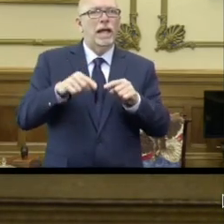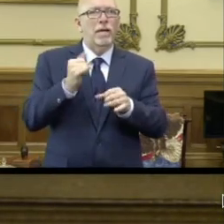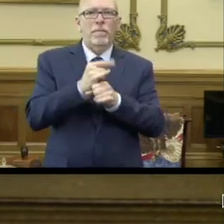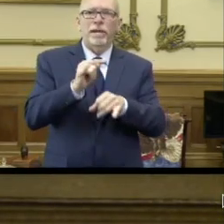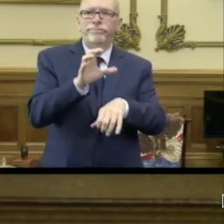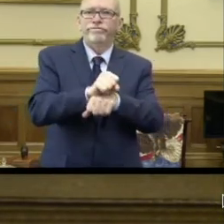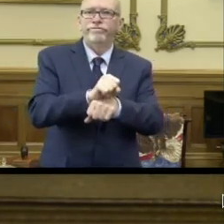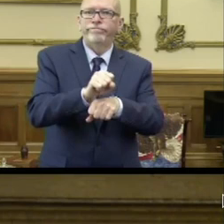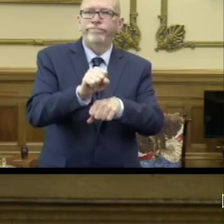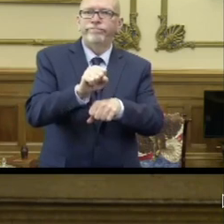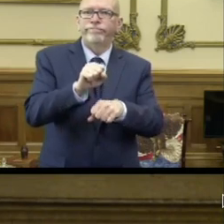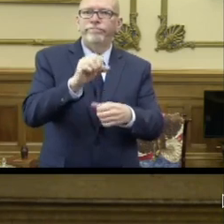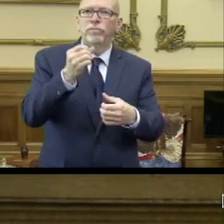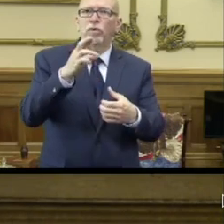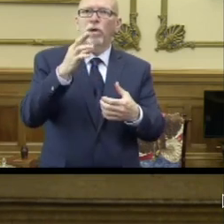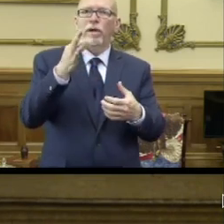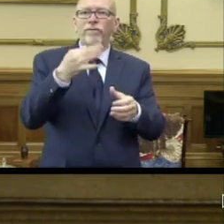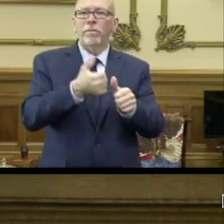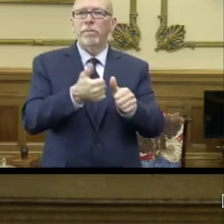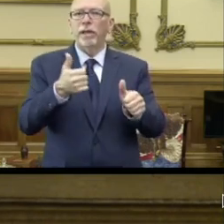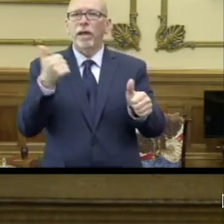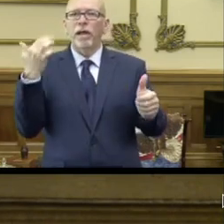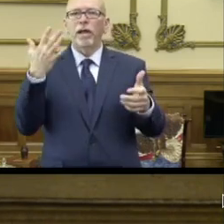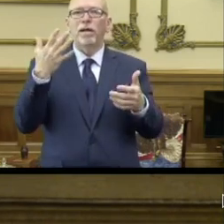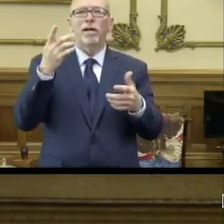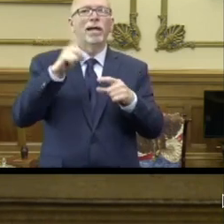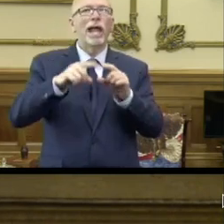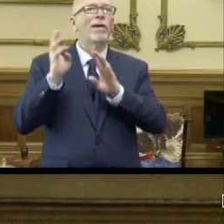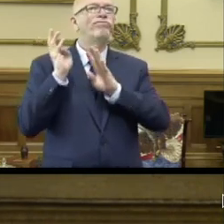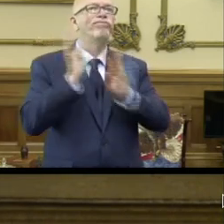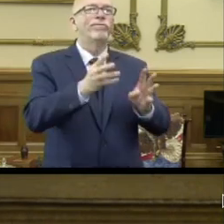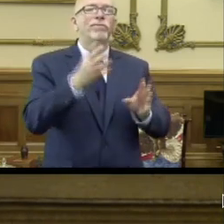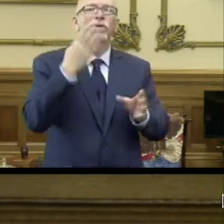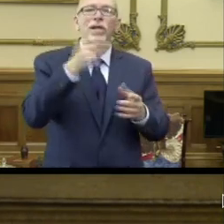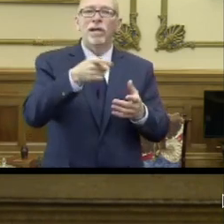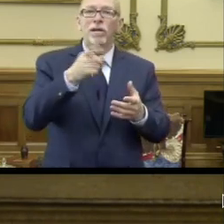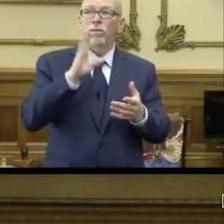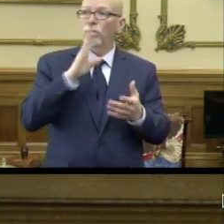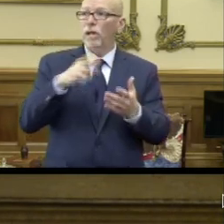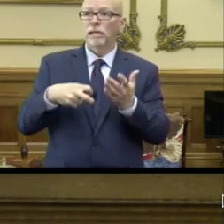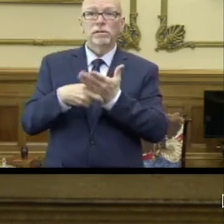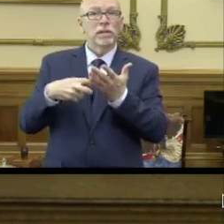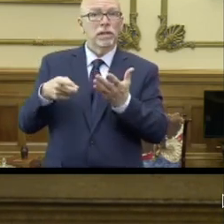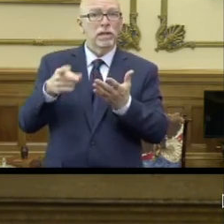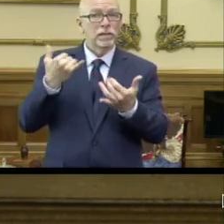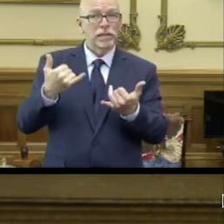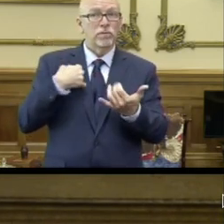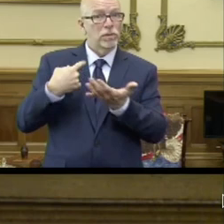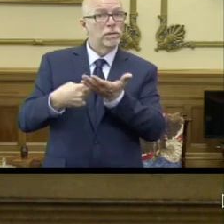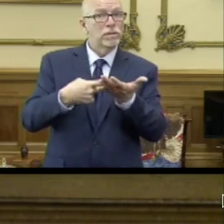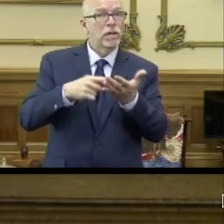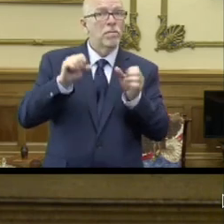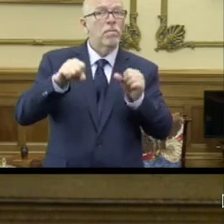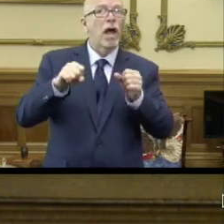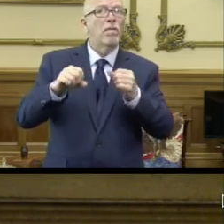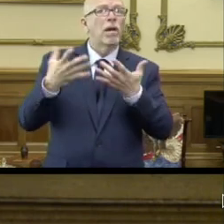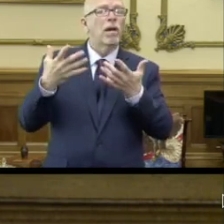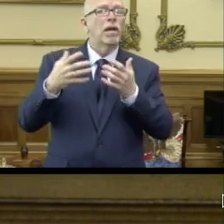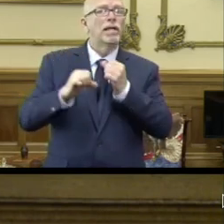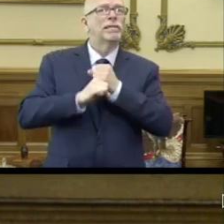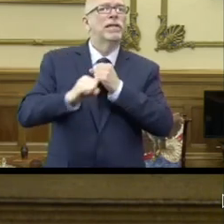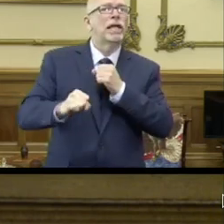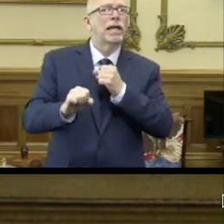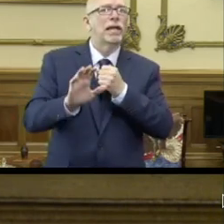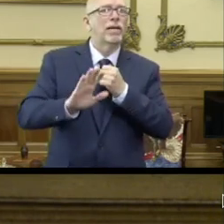time? And you know, obviously, if you don't have your car registered, you could end up getting a ticket. Is there any talk of possibly, you know, expanding